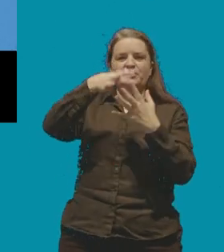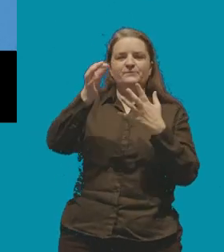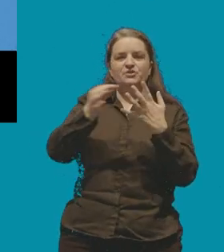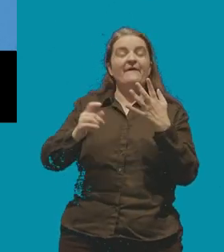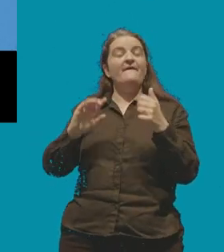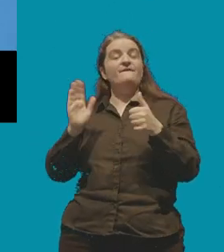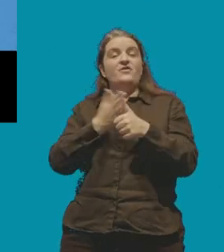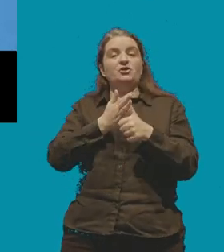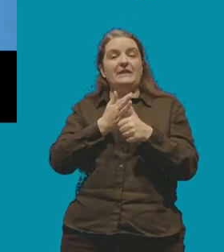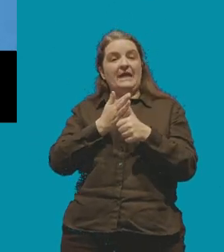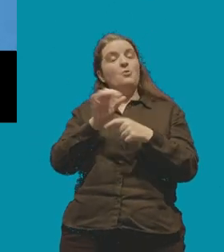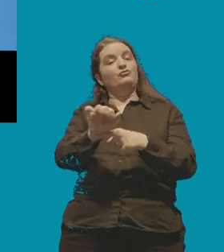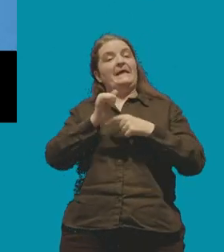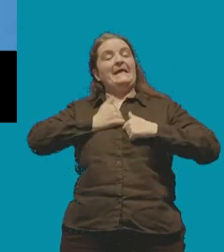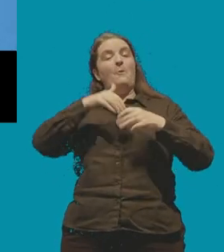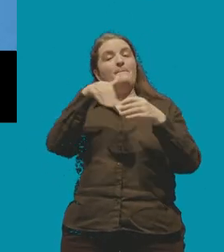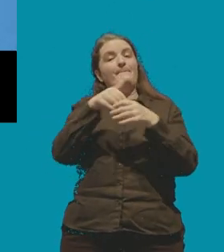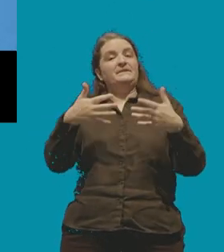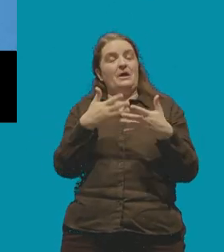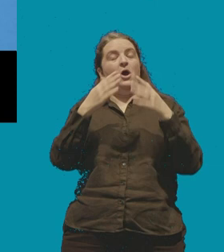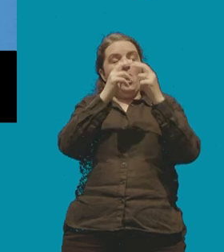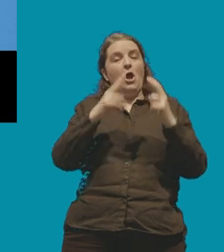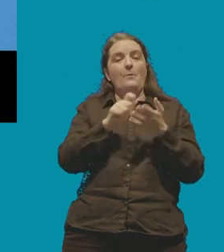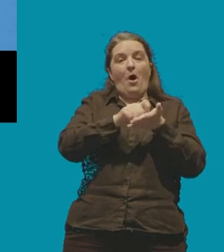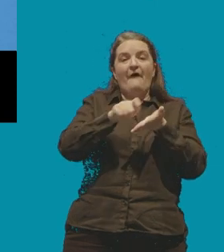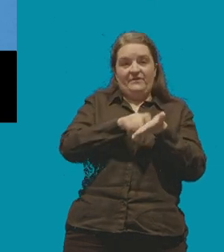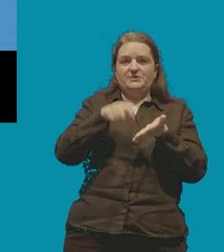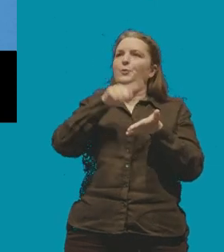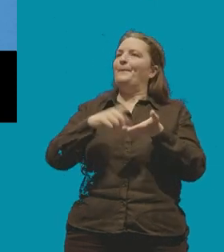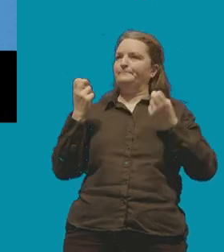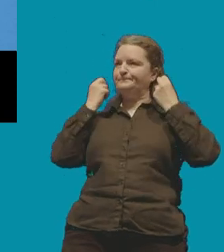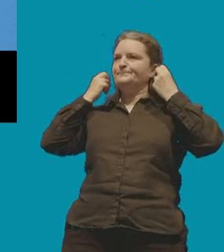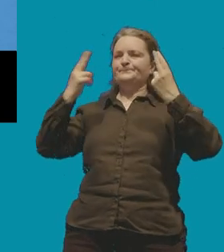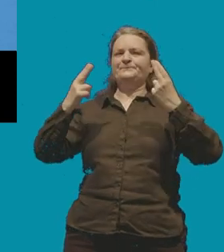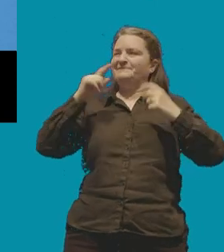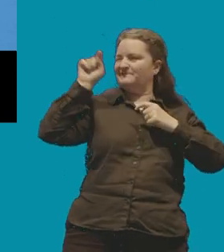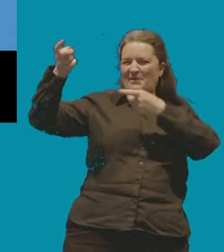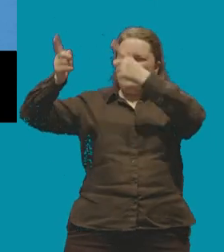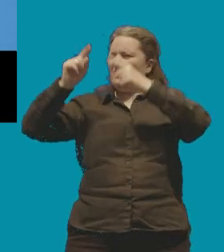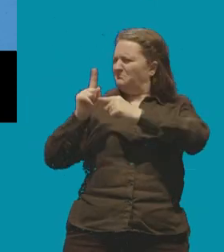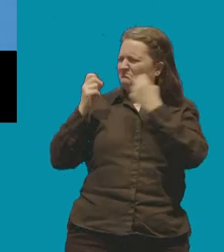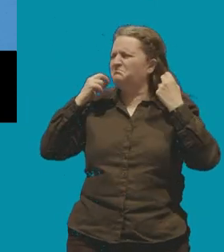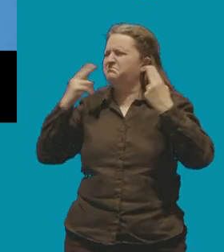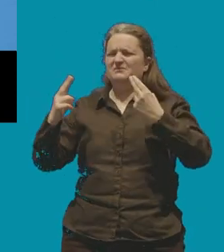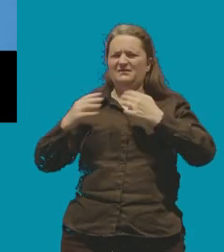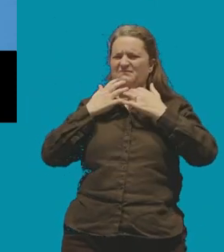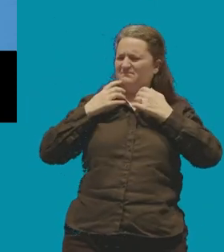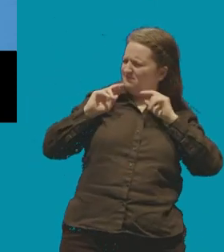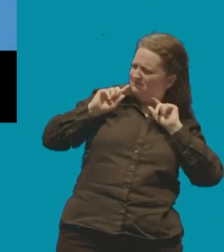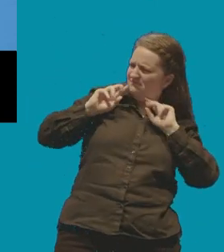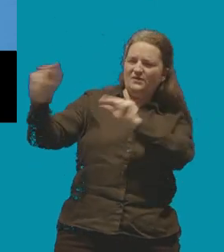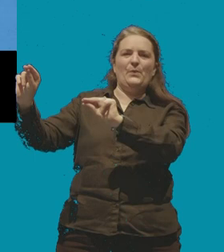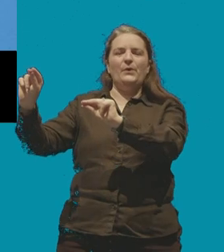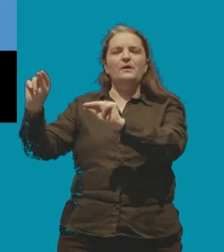it's protected our members in the home office who've taken a courageous stand against their own employer and they have not been forced to